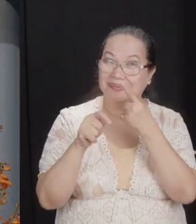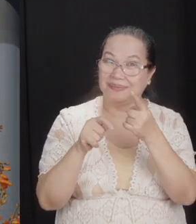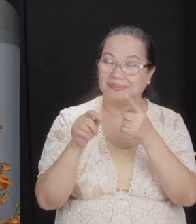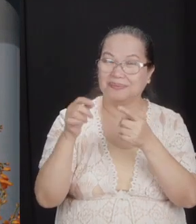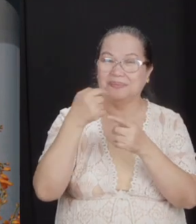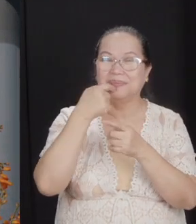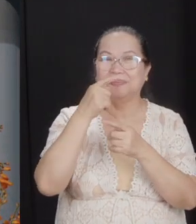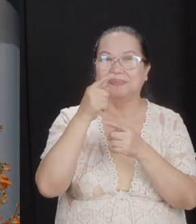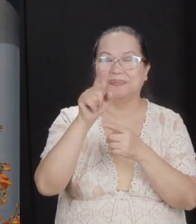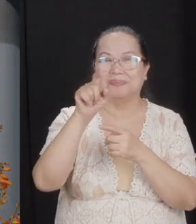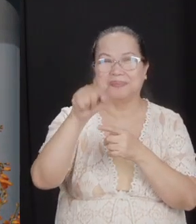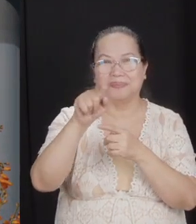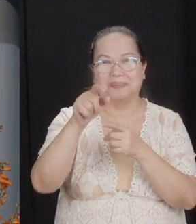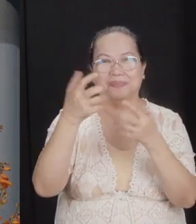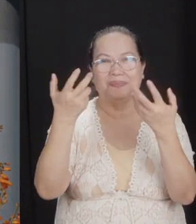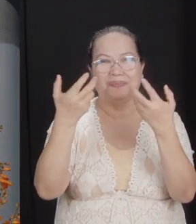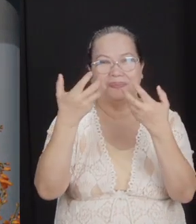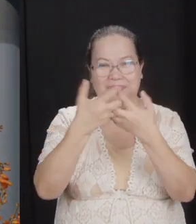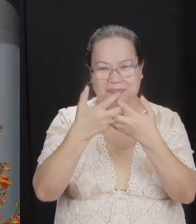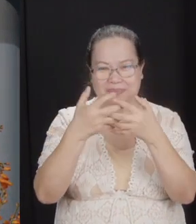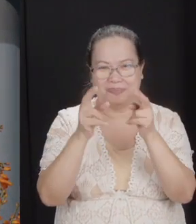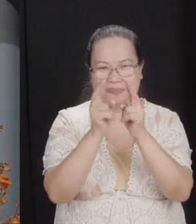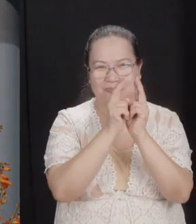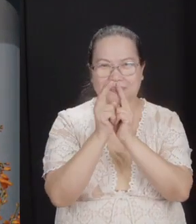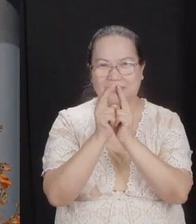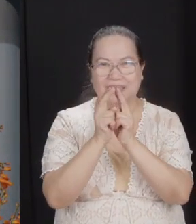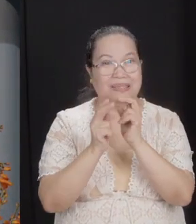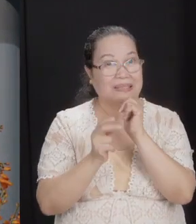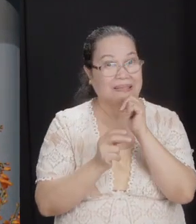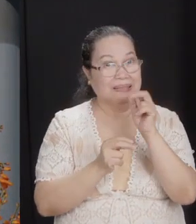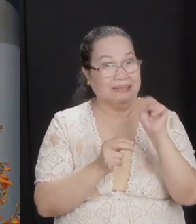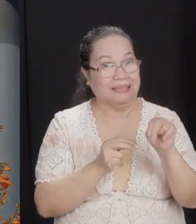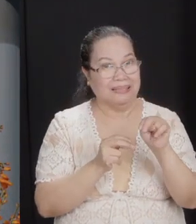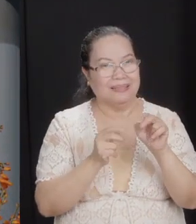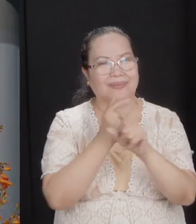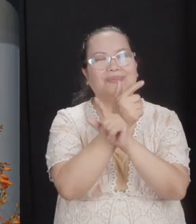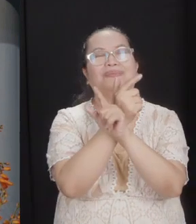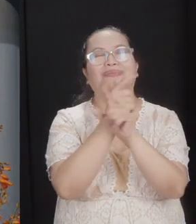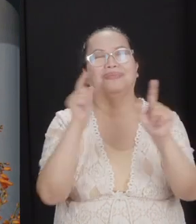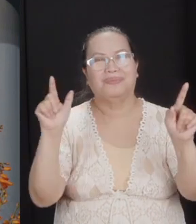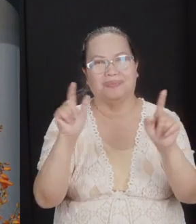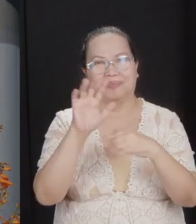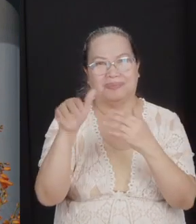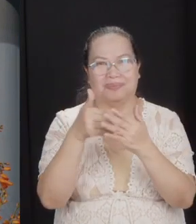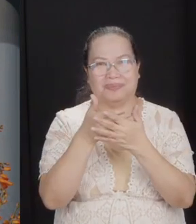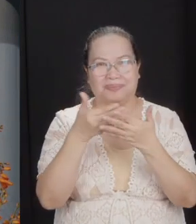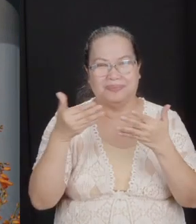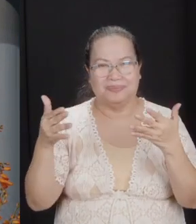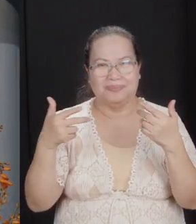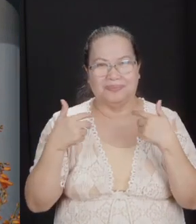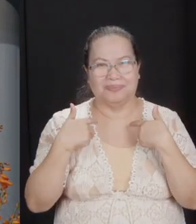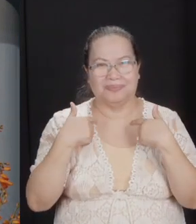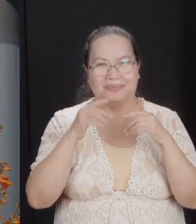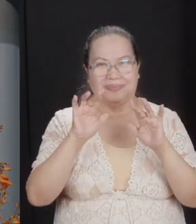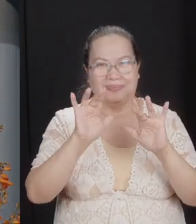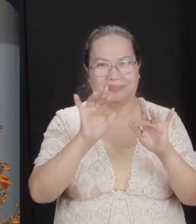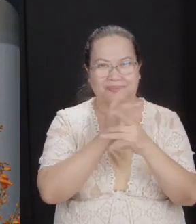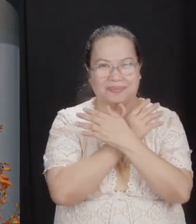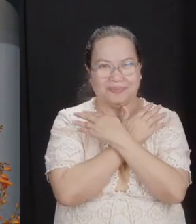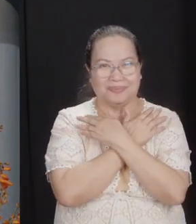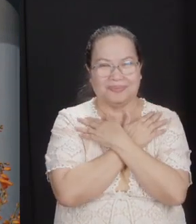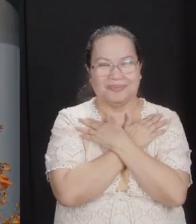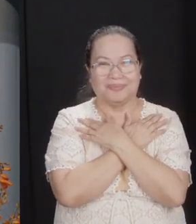in essentials unity, in non-essentials liberty, and all things charity, and this